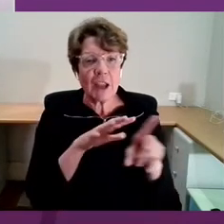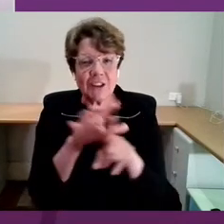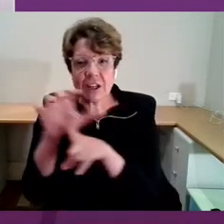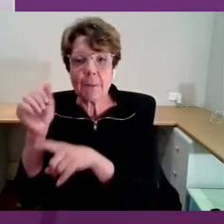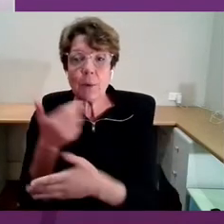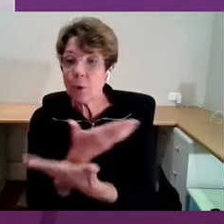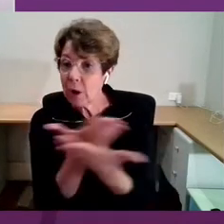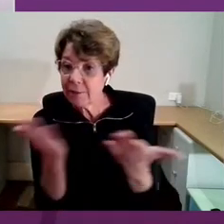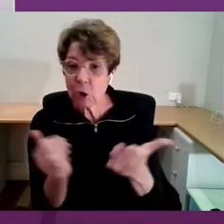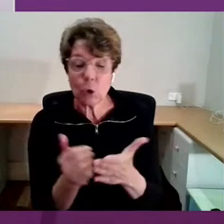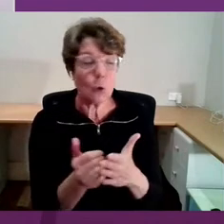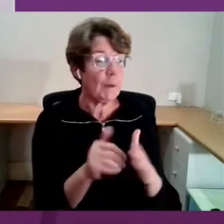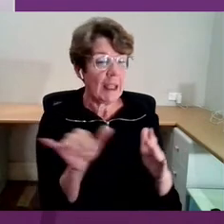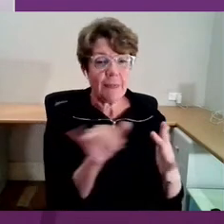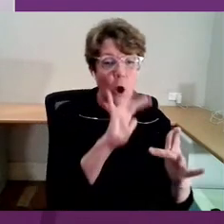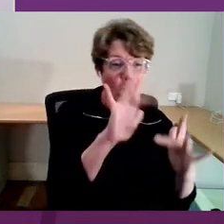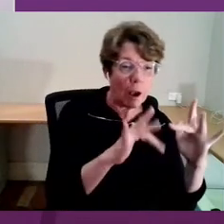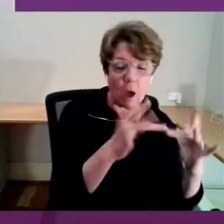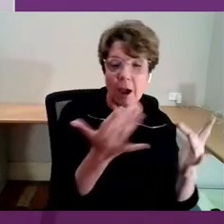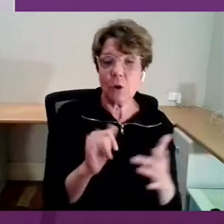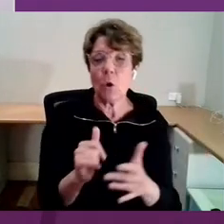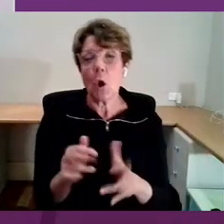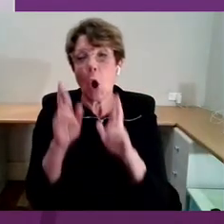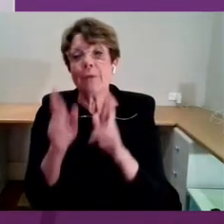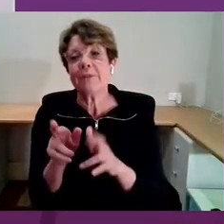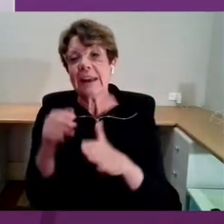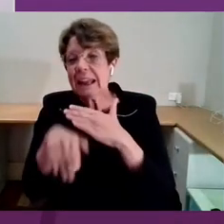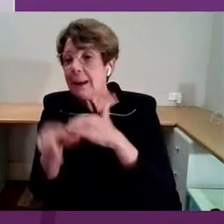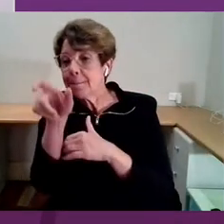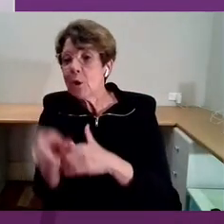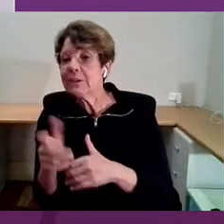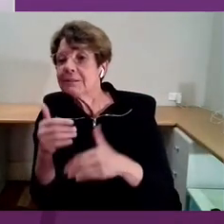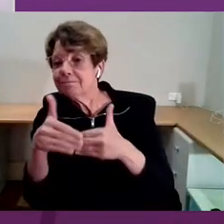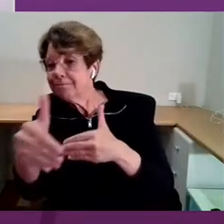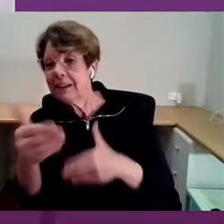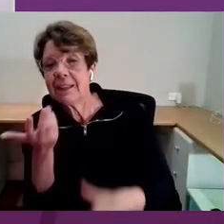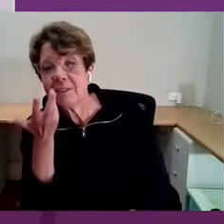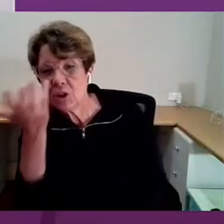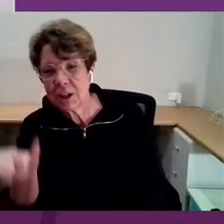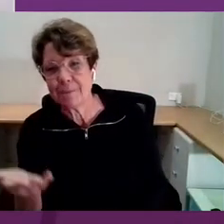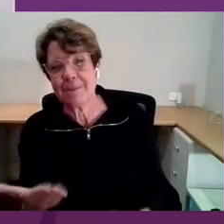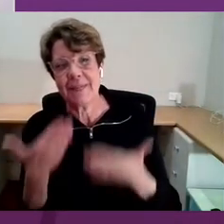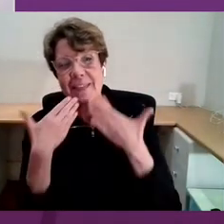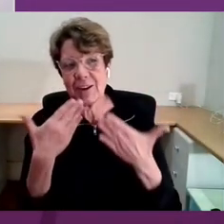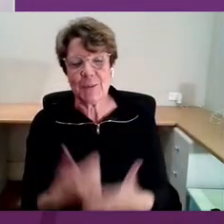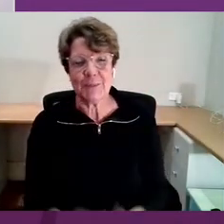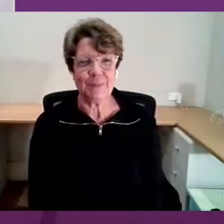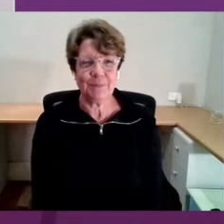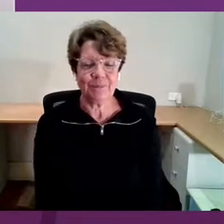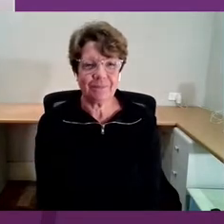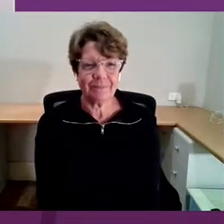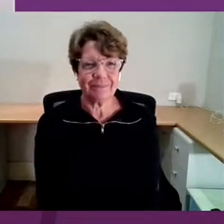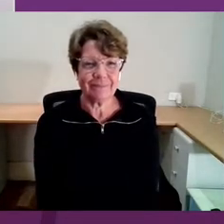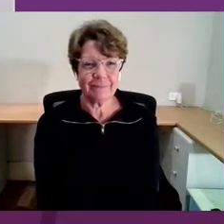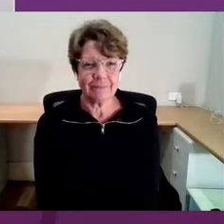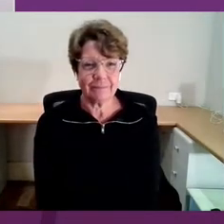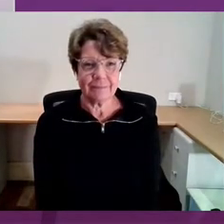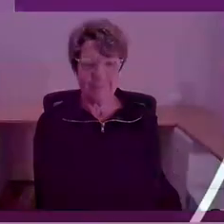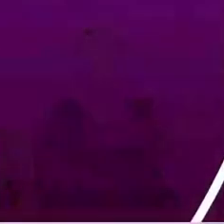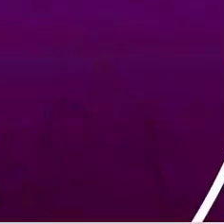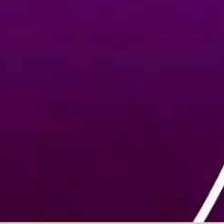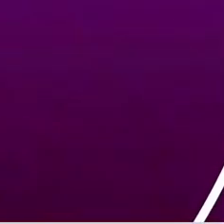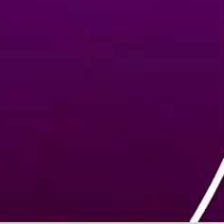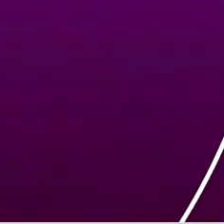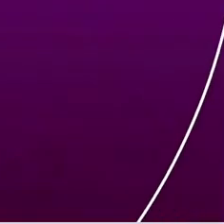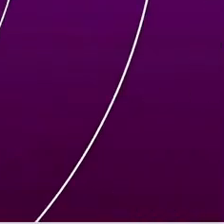either online or preferably in person down the track. Thank you all very much. you. Phew!